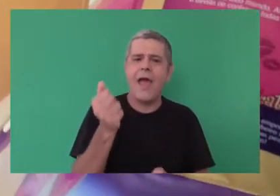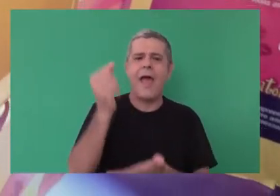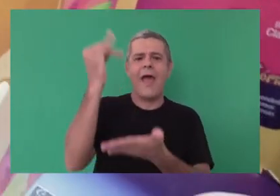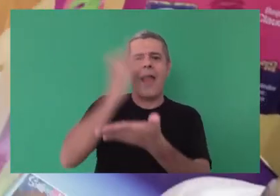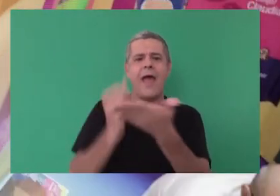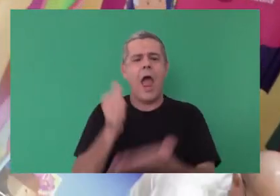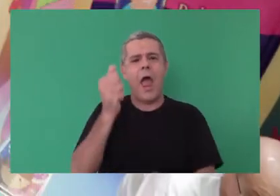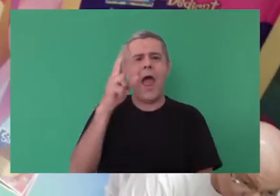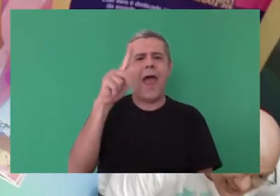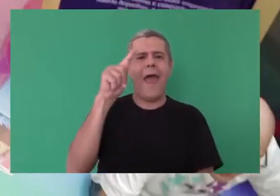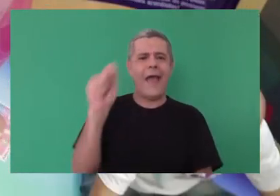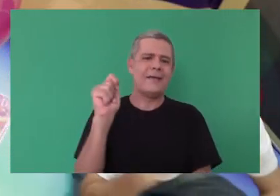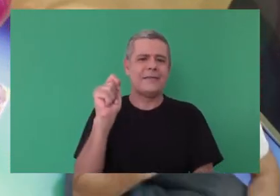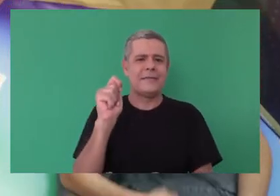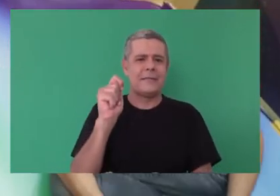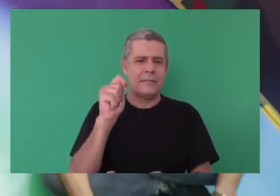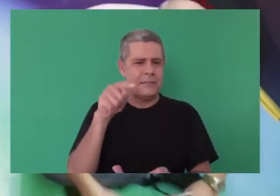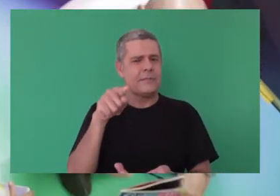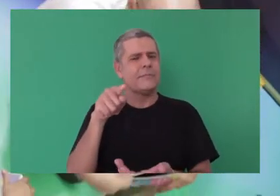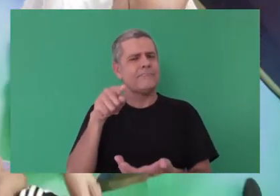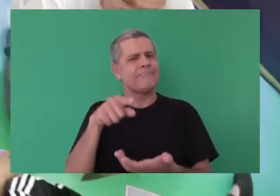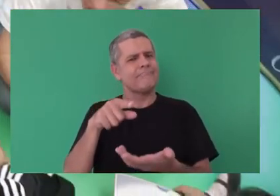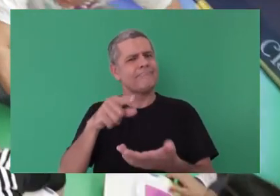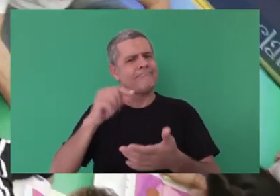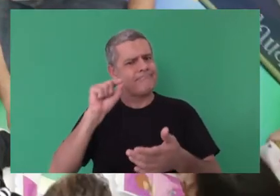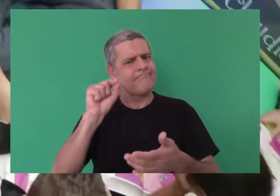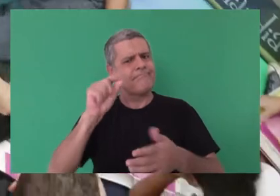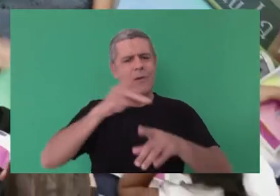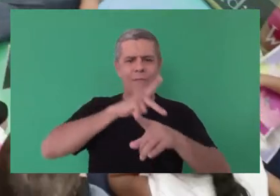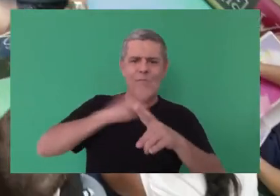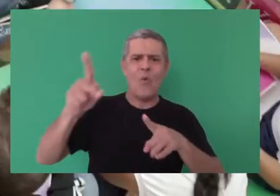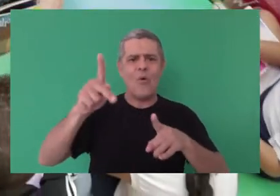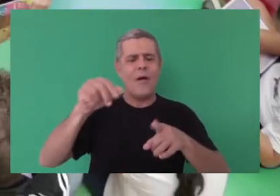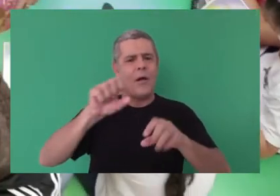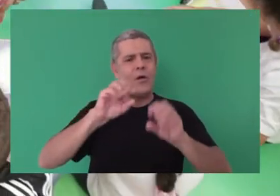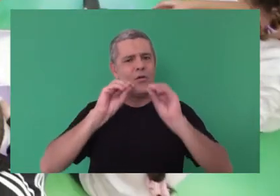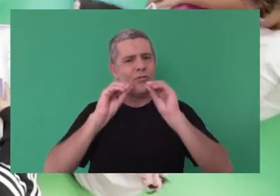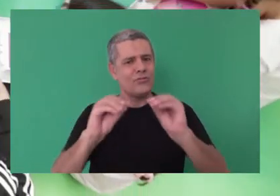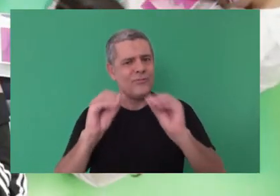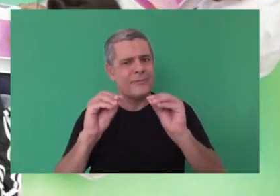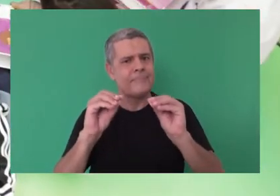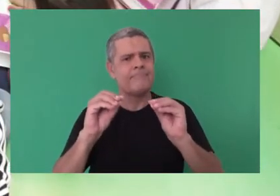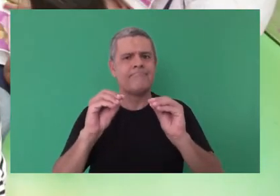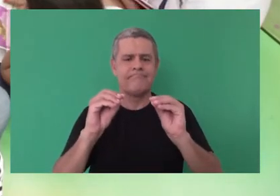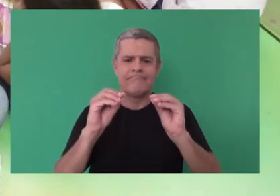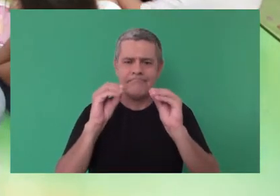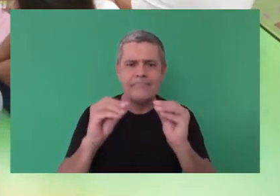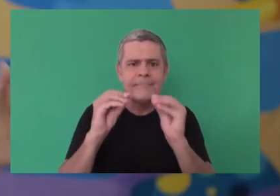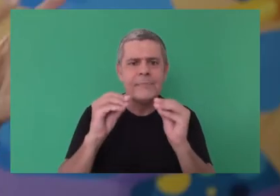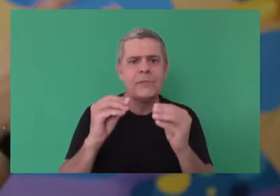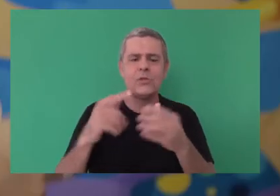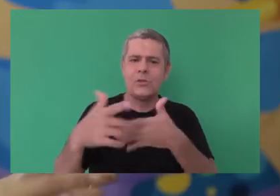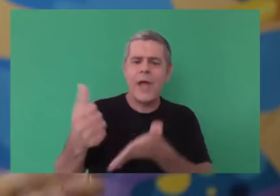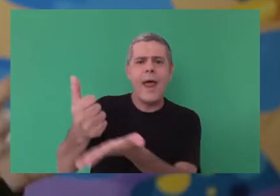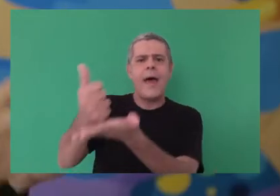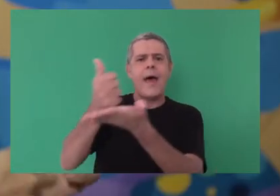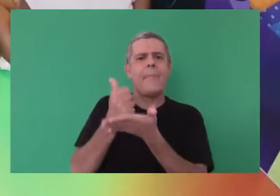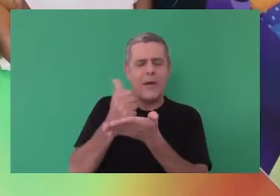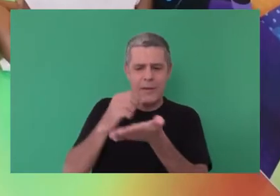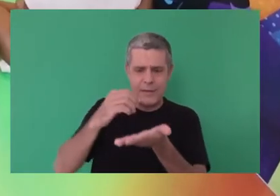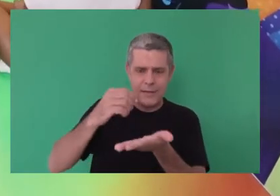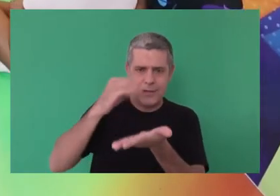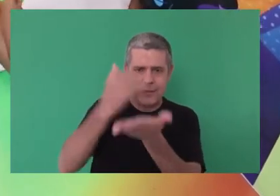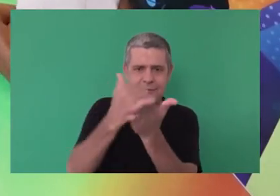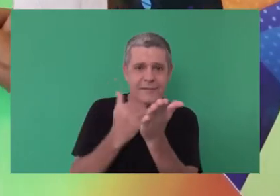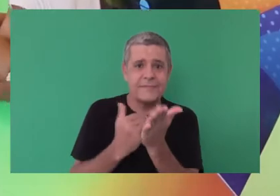Catarino, who is a renowned and awarded professional. Luana. The installation is divided into six